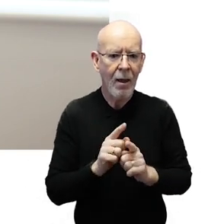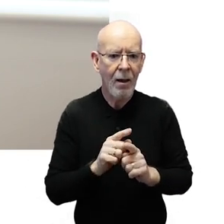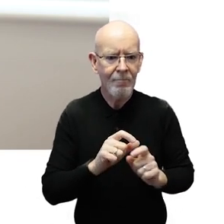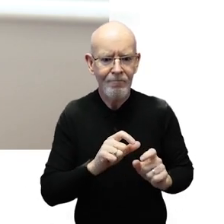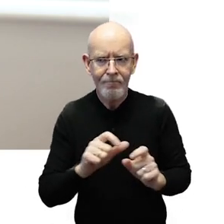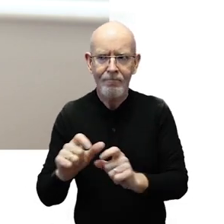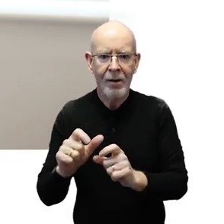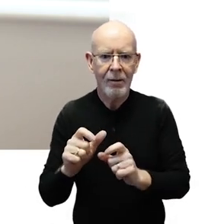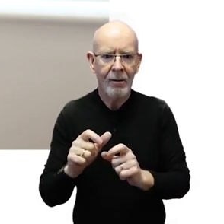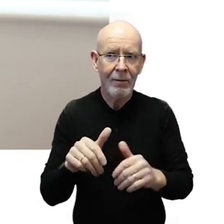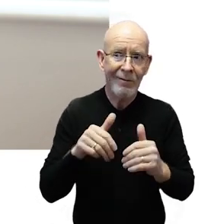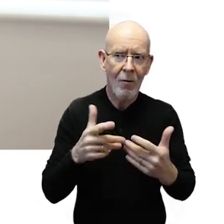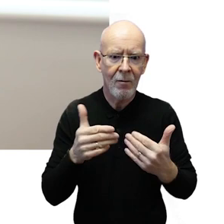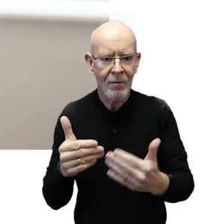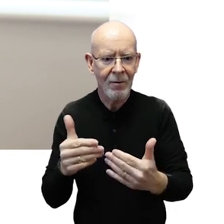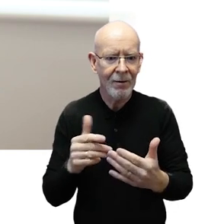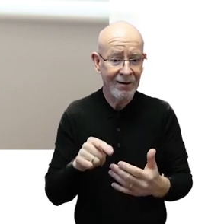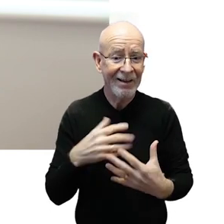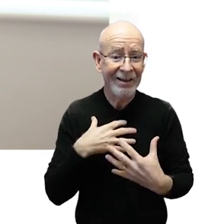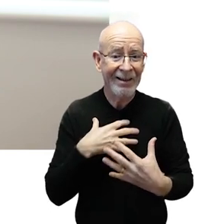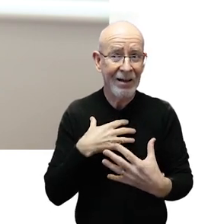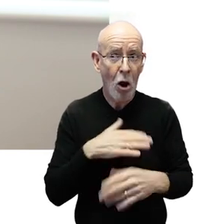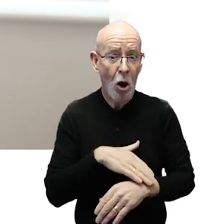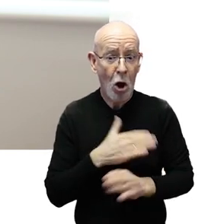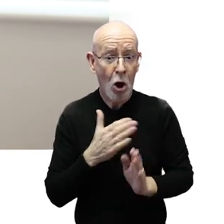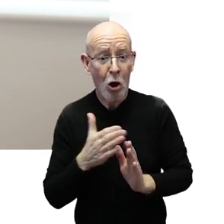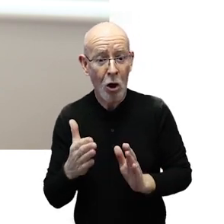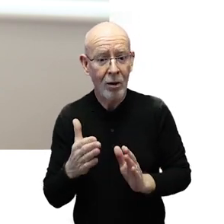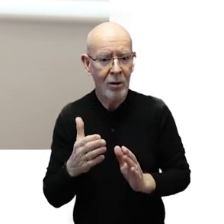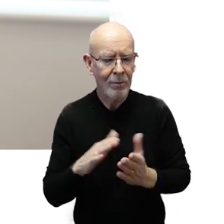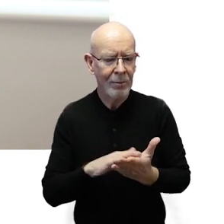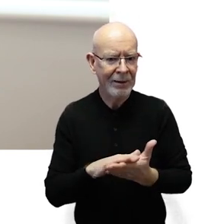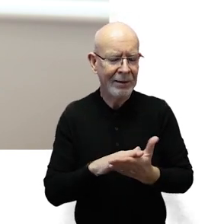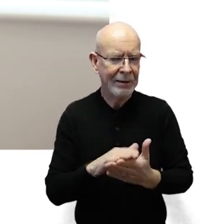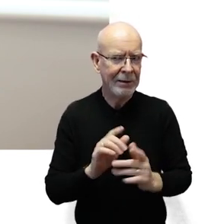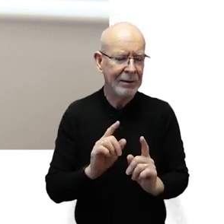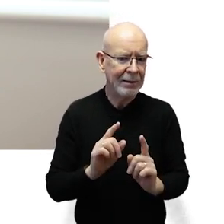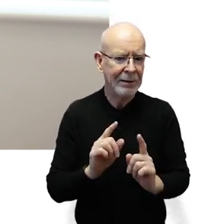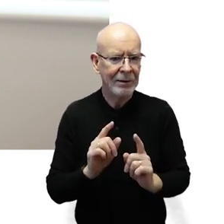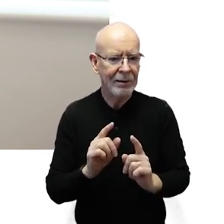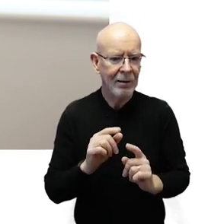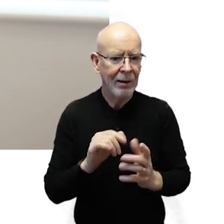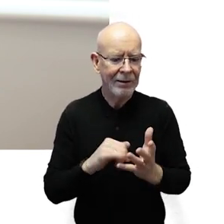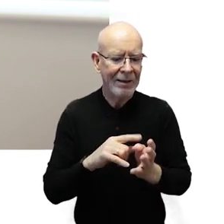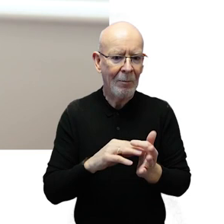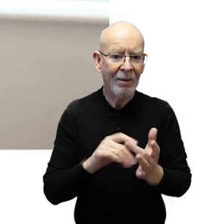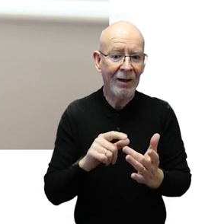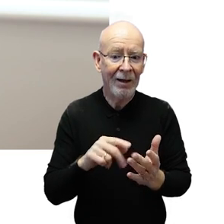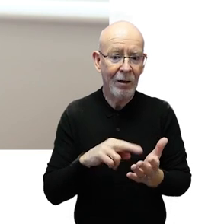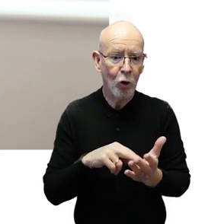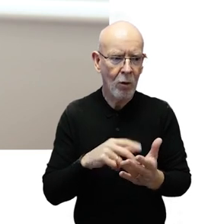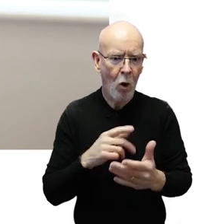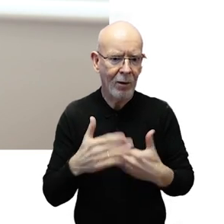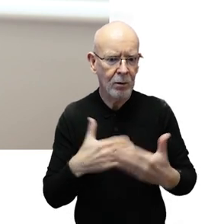flight nervous control. And breathing in this way for a long period of time stimulates the sympathetic nervous system.